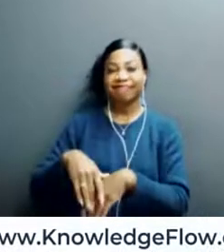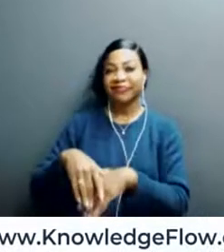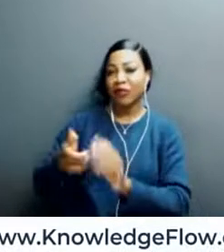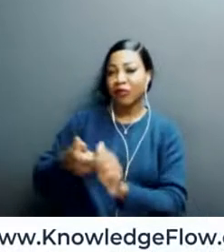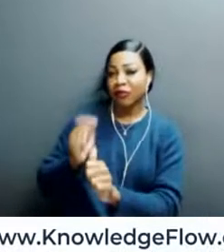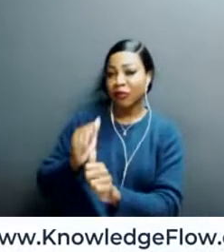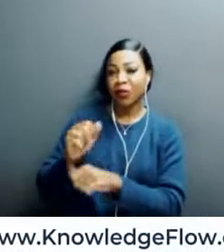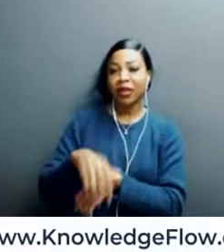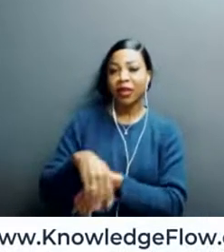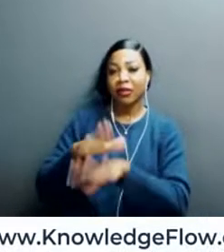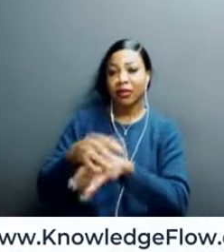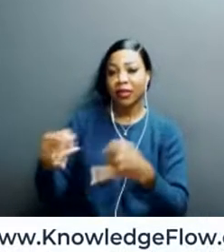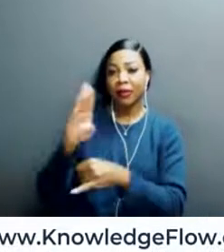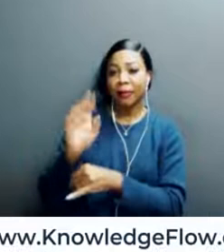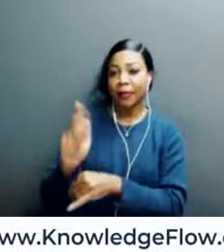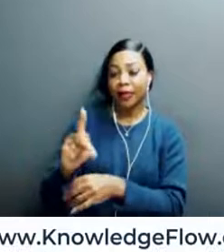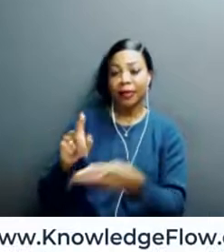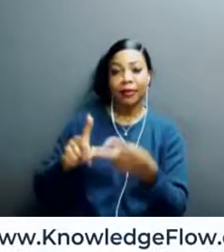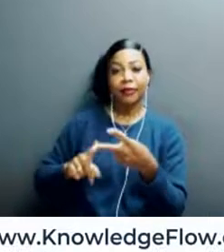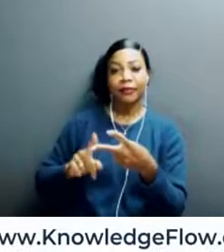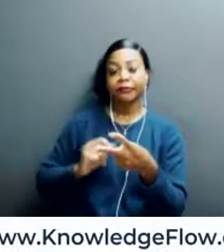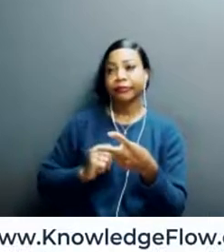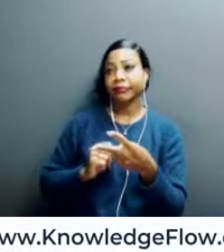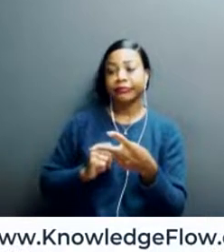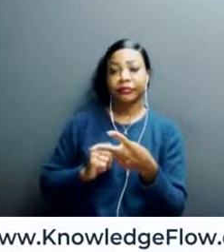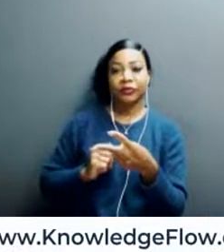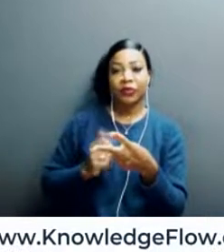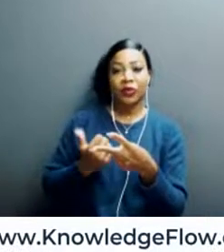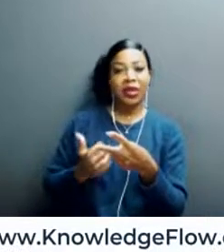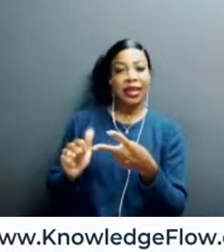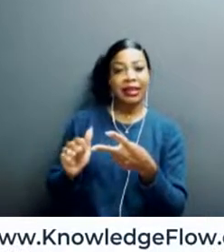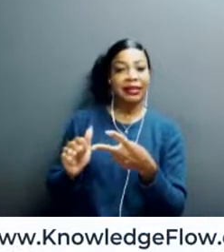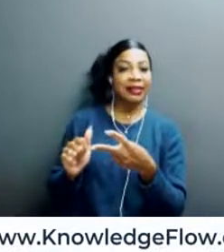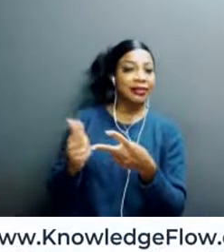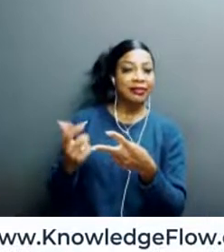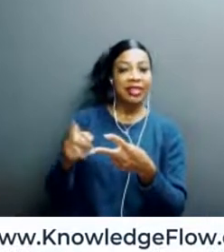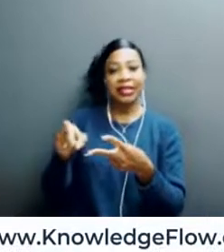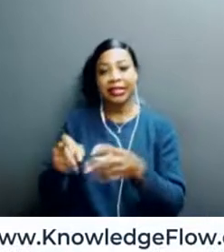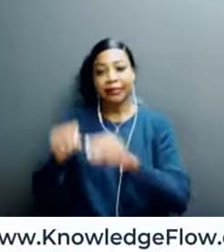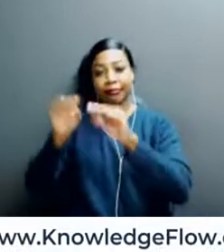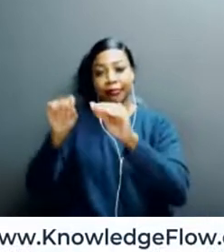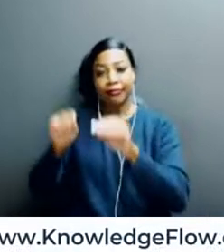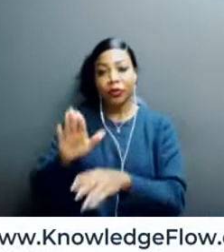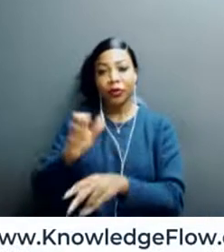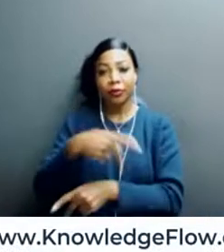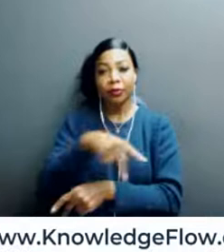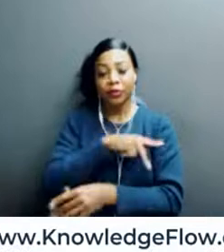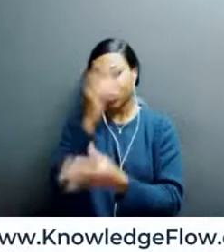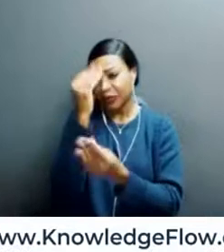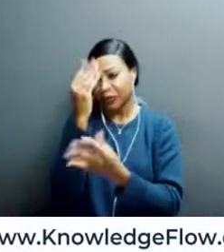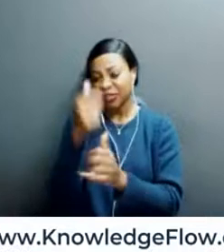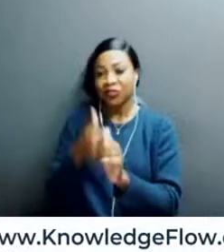you know, engaging in kinds of activities that will require you input a lot of personal information, for example.